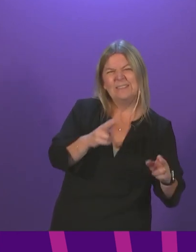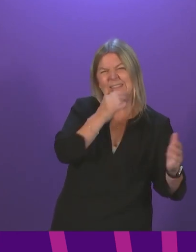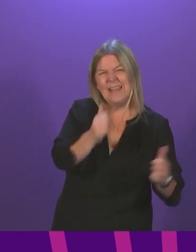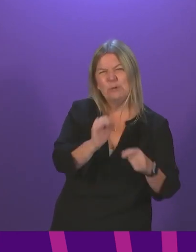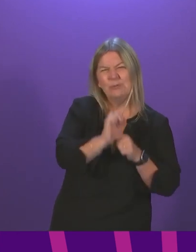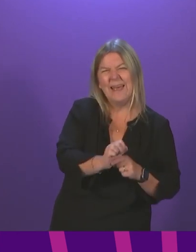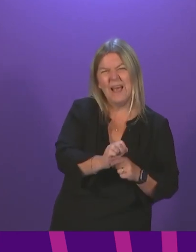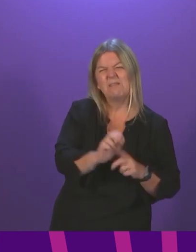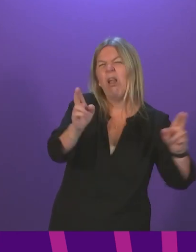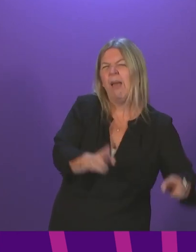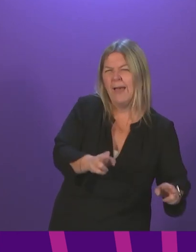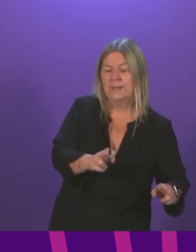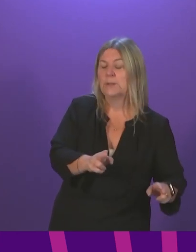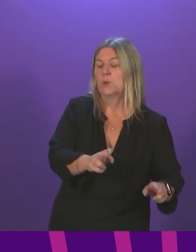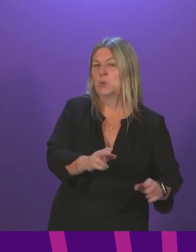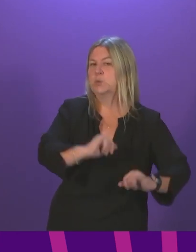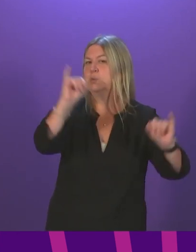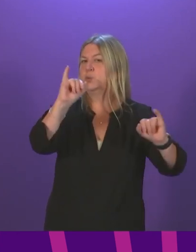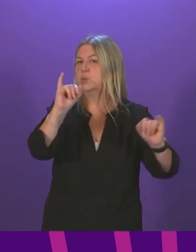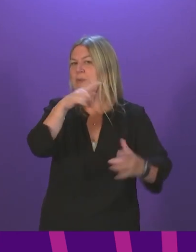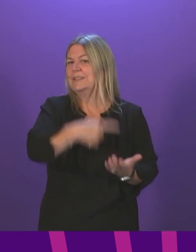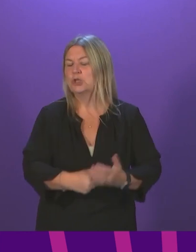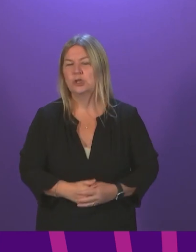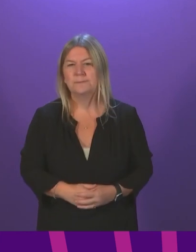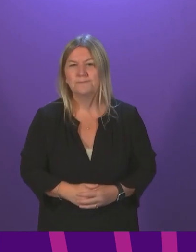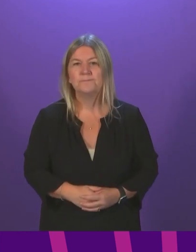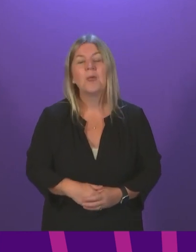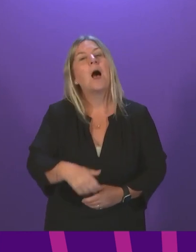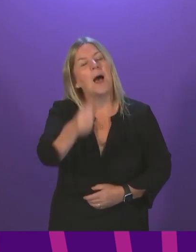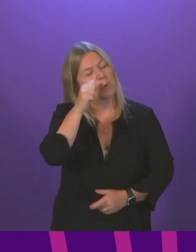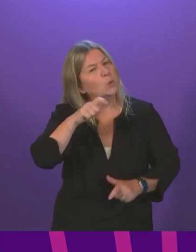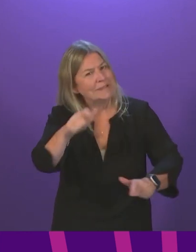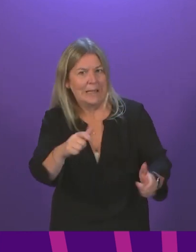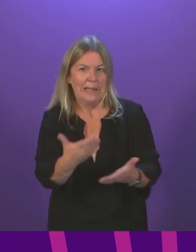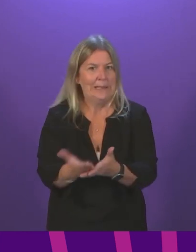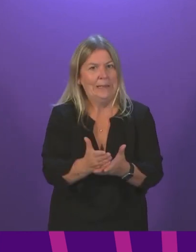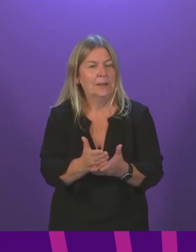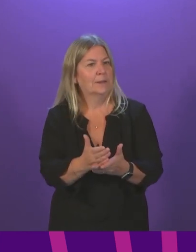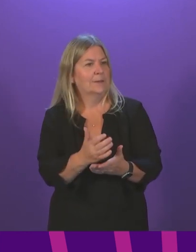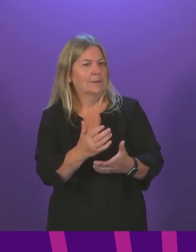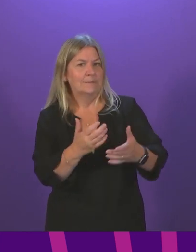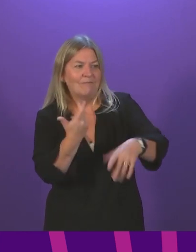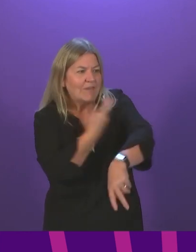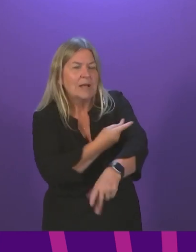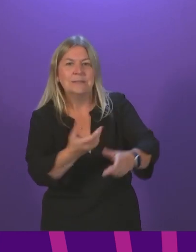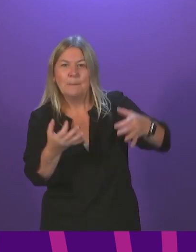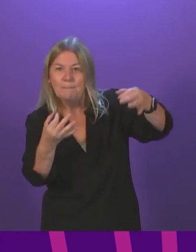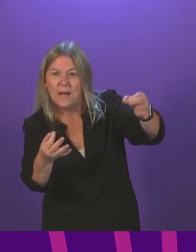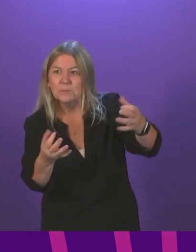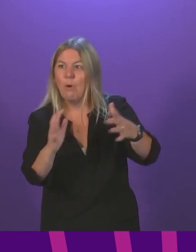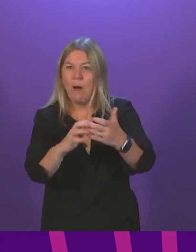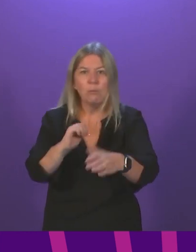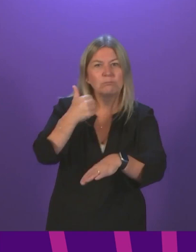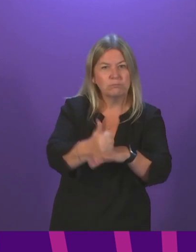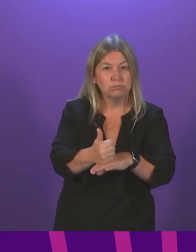decision. I note that there is still no detail on how vaccine passports will operate, yet we are expecting businesses and individuals to implement them